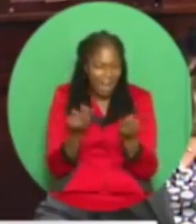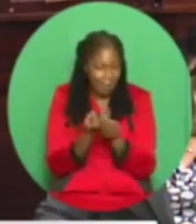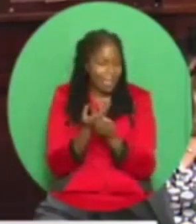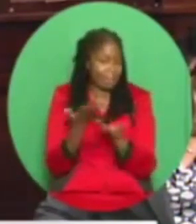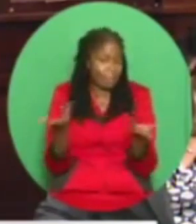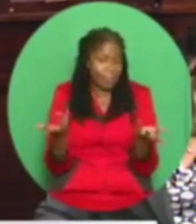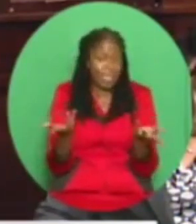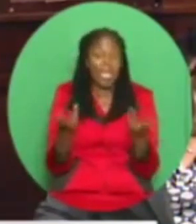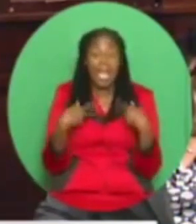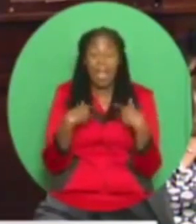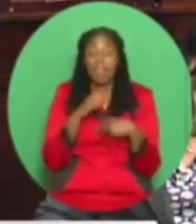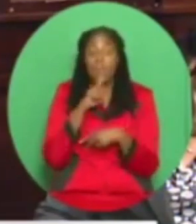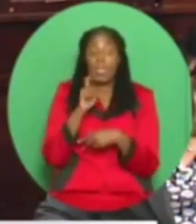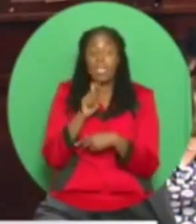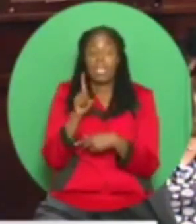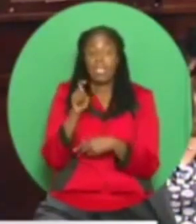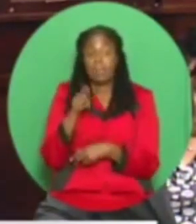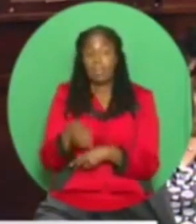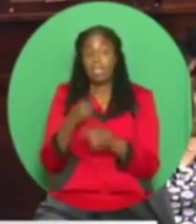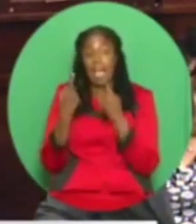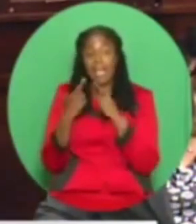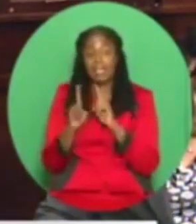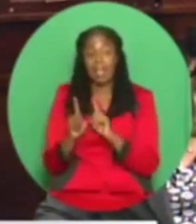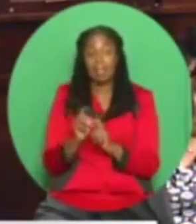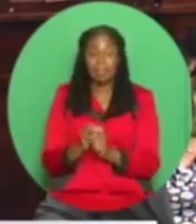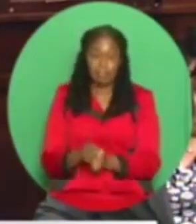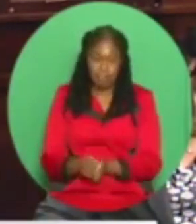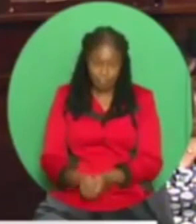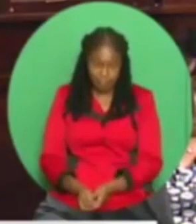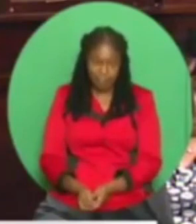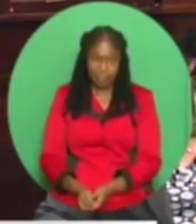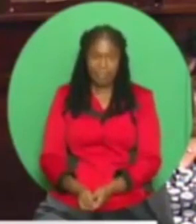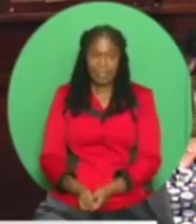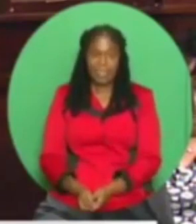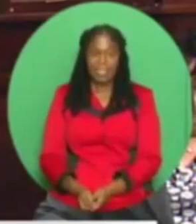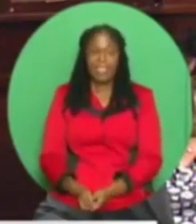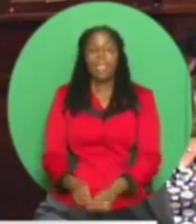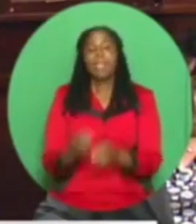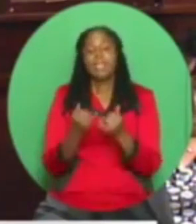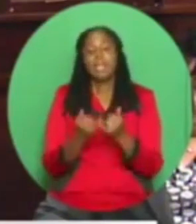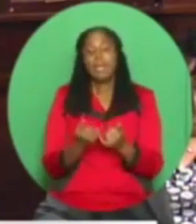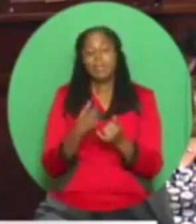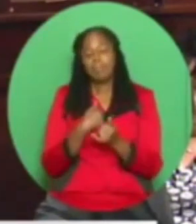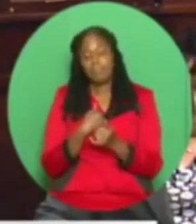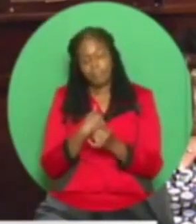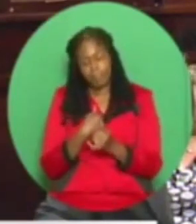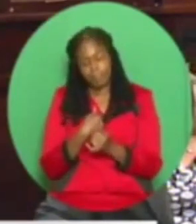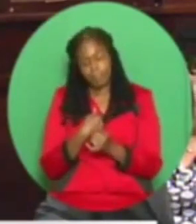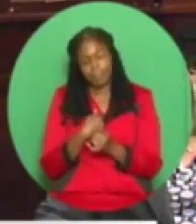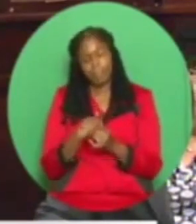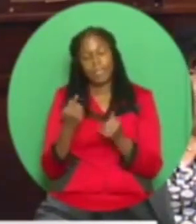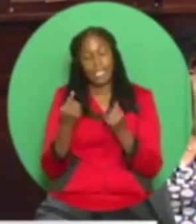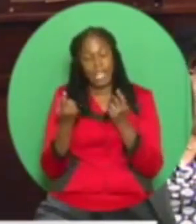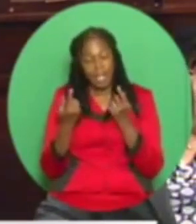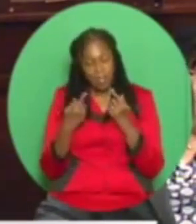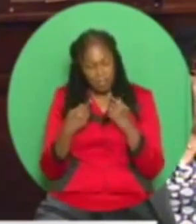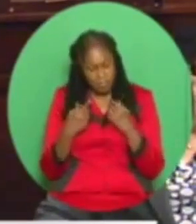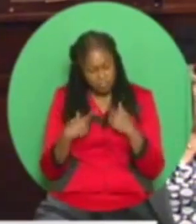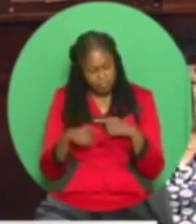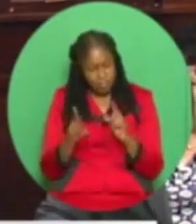questions to answer. And when there are, and you see, Madam Speaker, I've connected the gentleman from Sunstone,